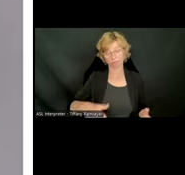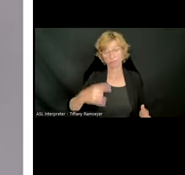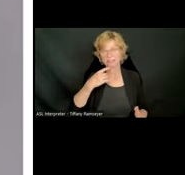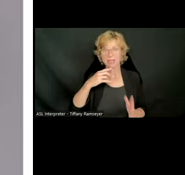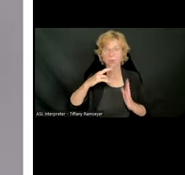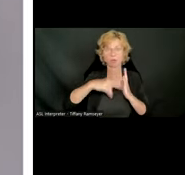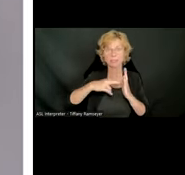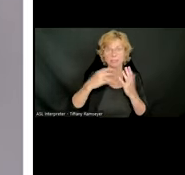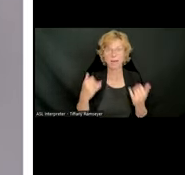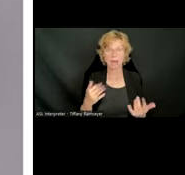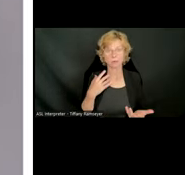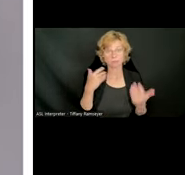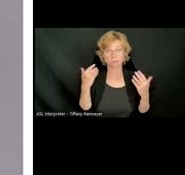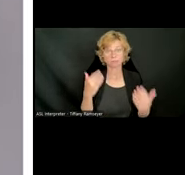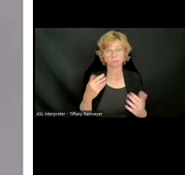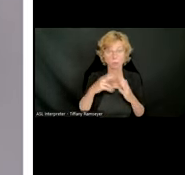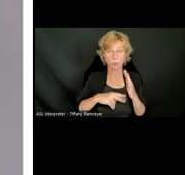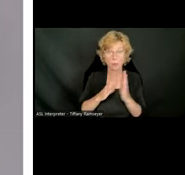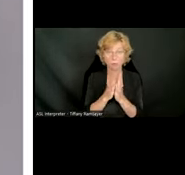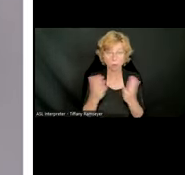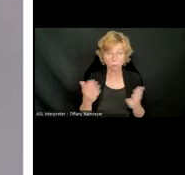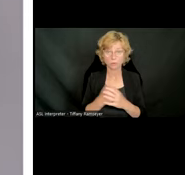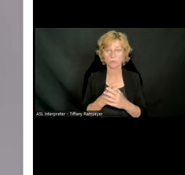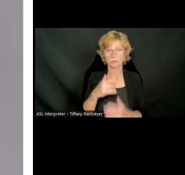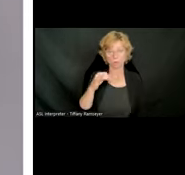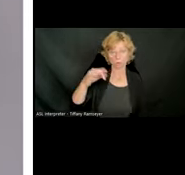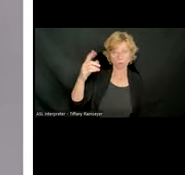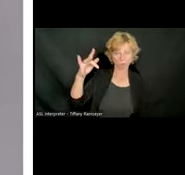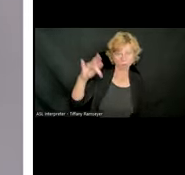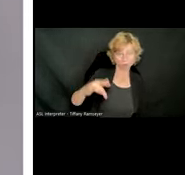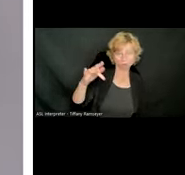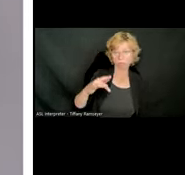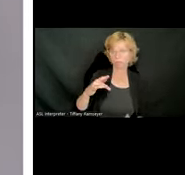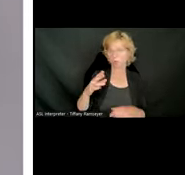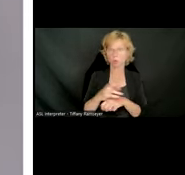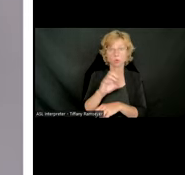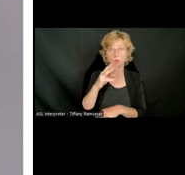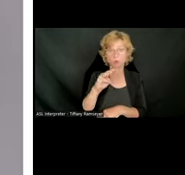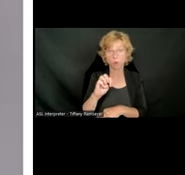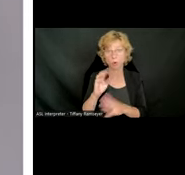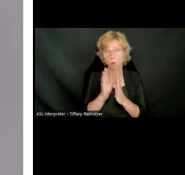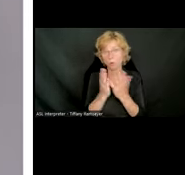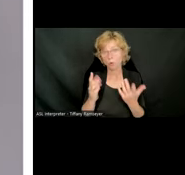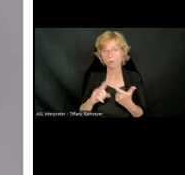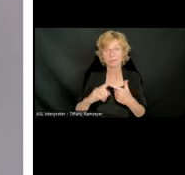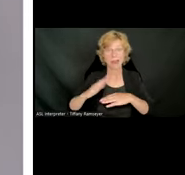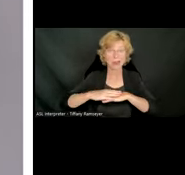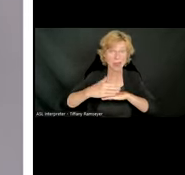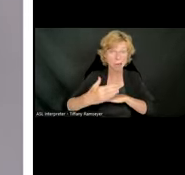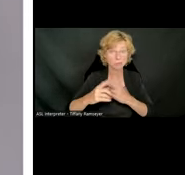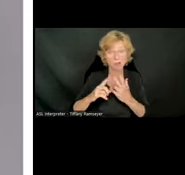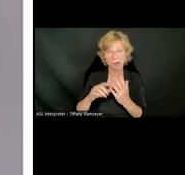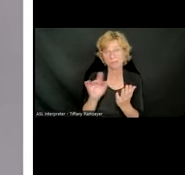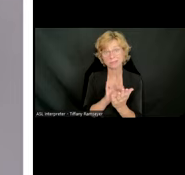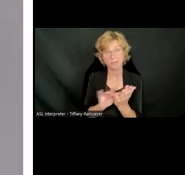now and they're reading that book. With that one click, they can read these books on Chromebooks, laptops, and their tablets. And we're really excited